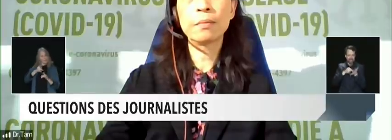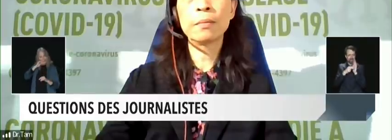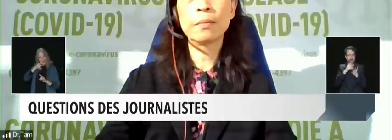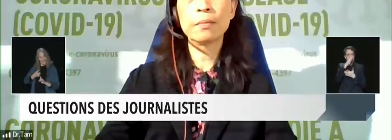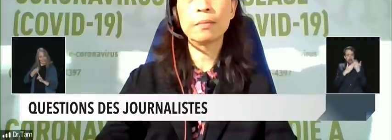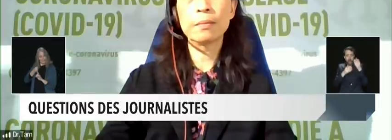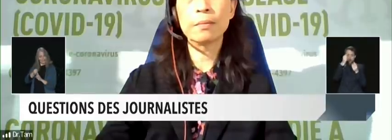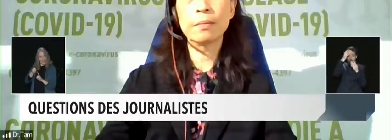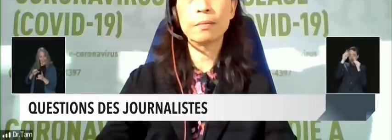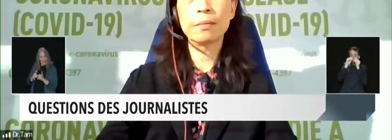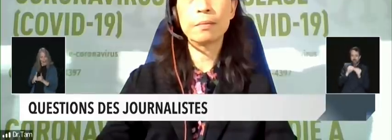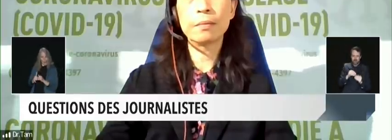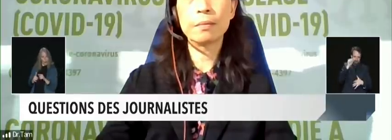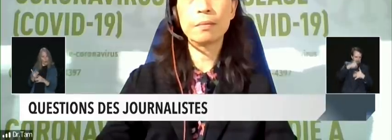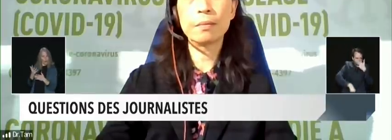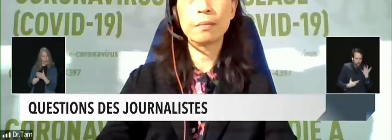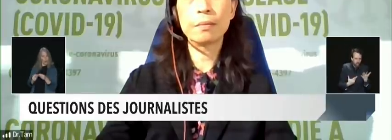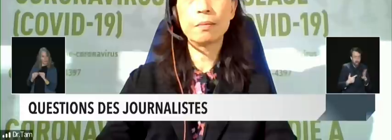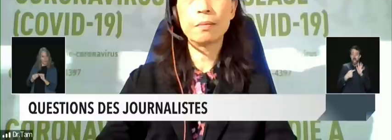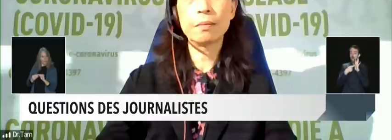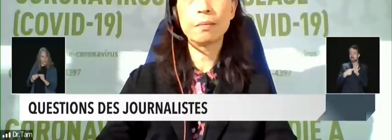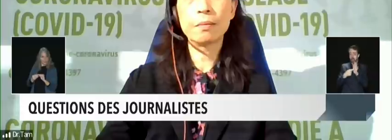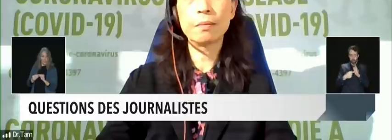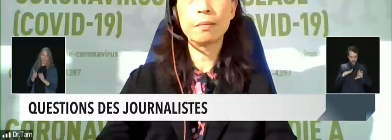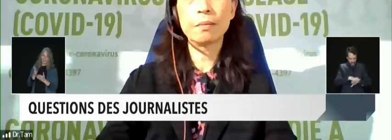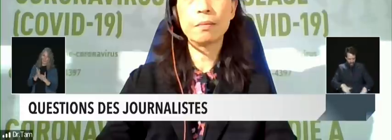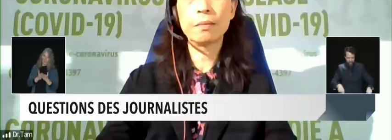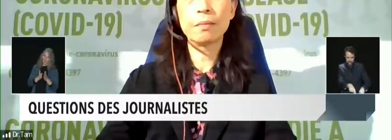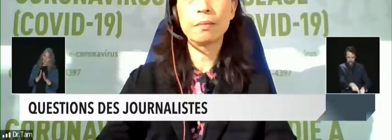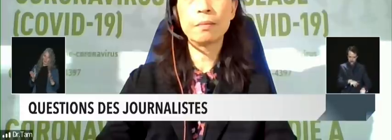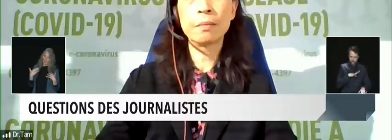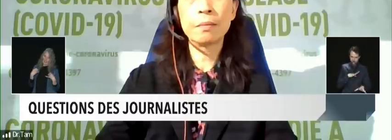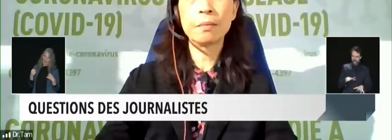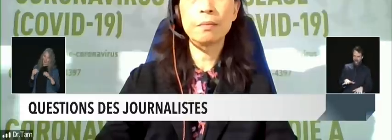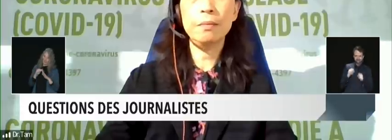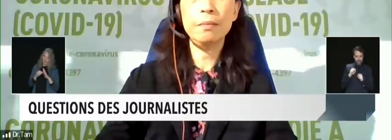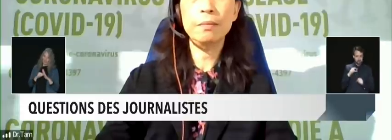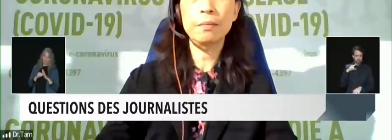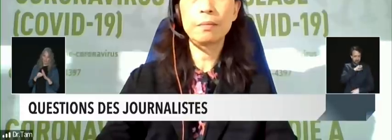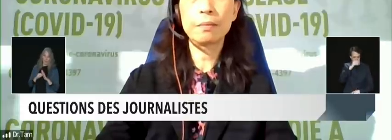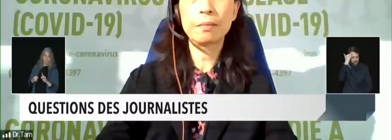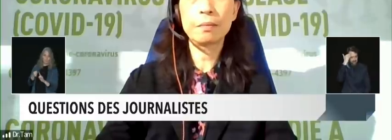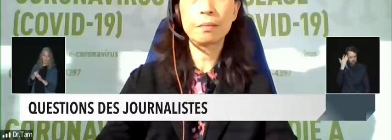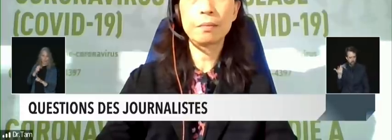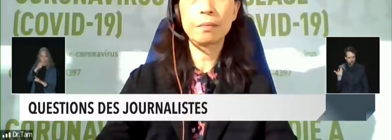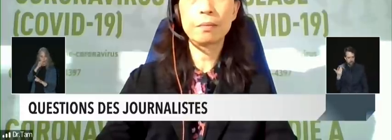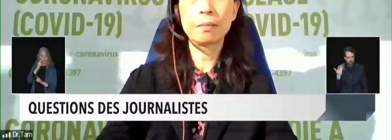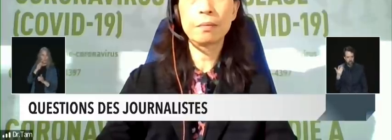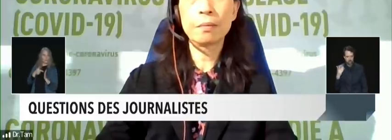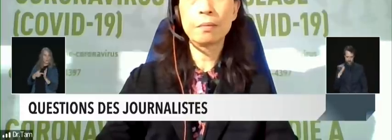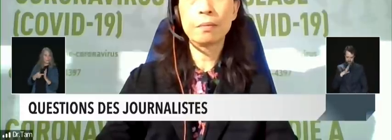of the public health measures are disproportionately affecting kids schools are closed recreation is closed